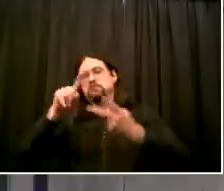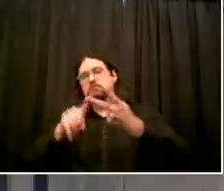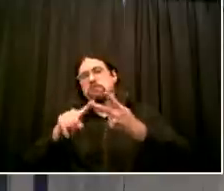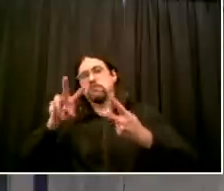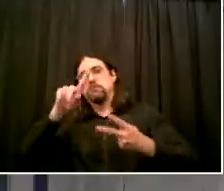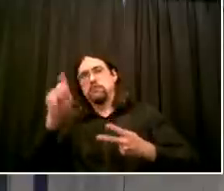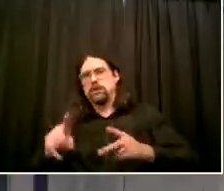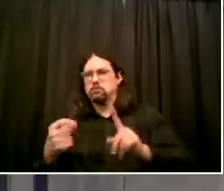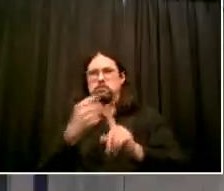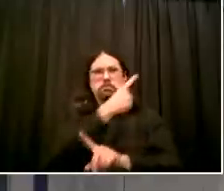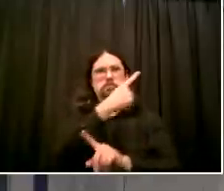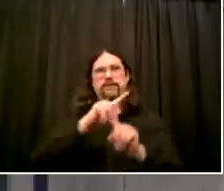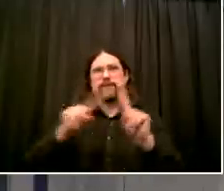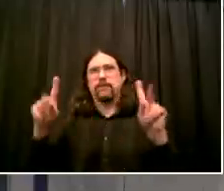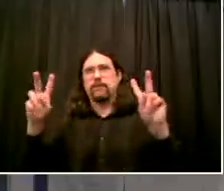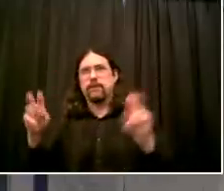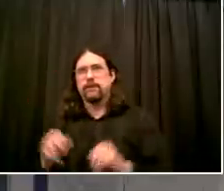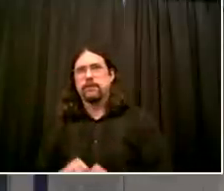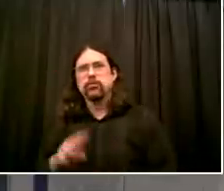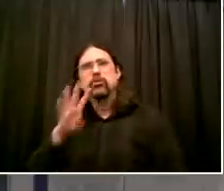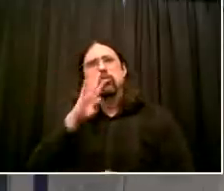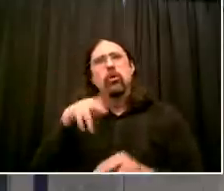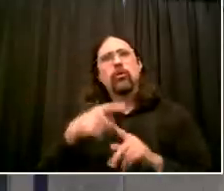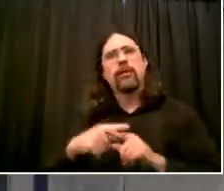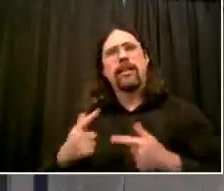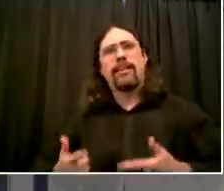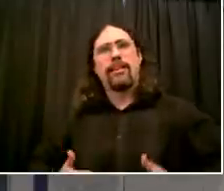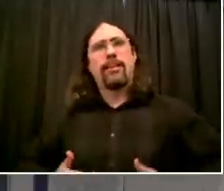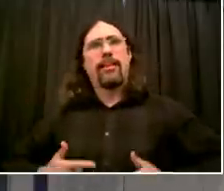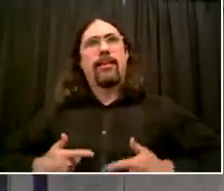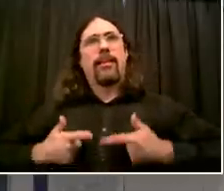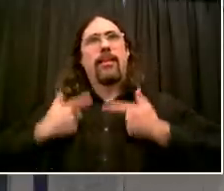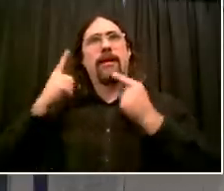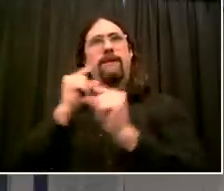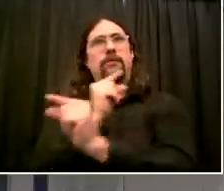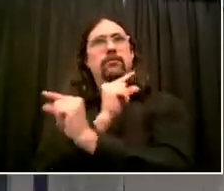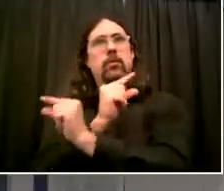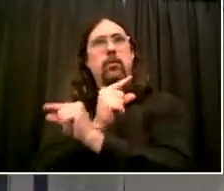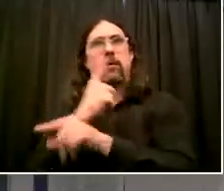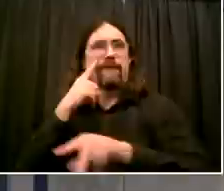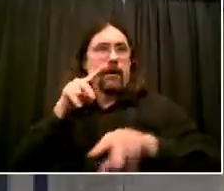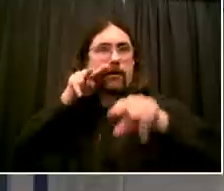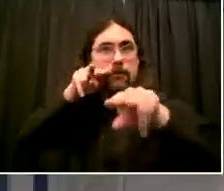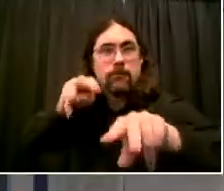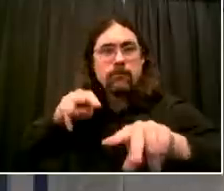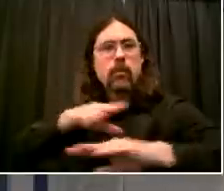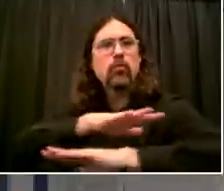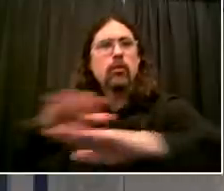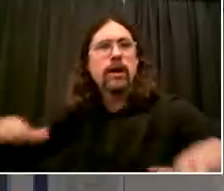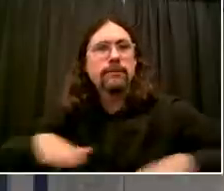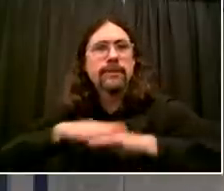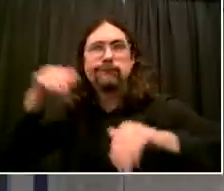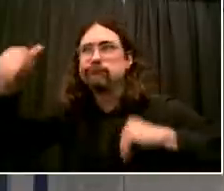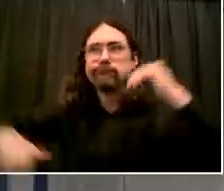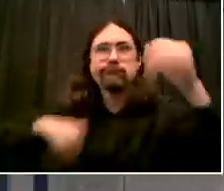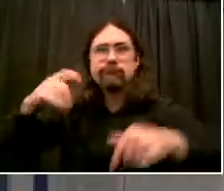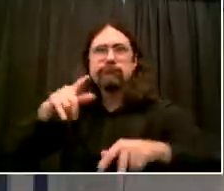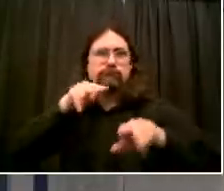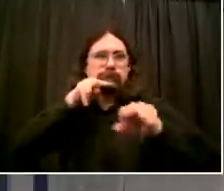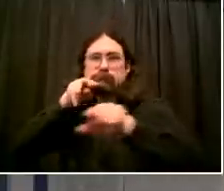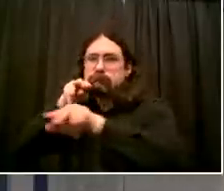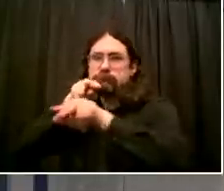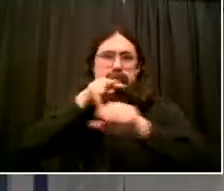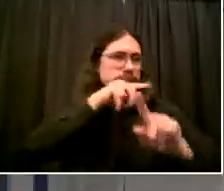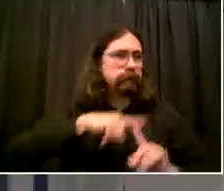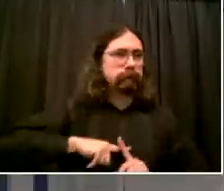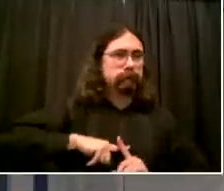passed the test? And if suddenly things, our indicators continue to improve, and we do so well in phase two, everyone's having a great time, they're eating out